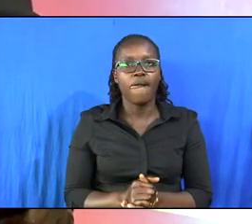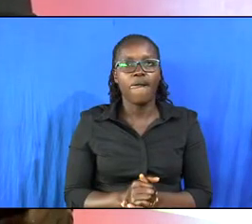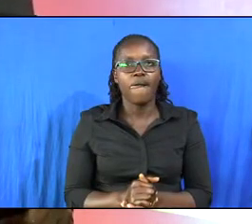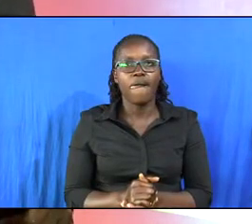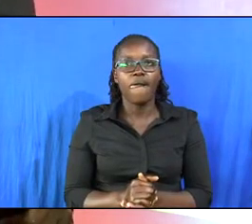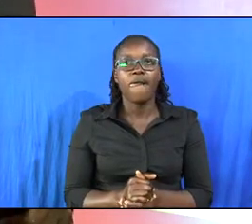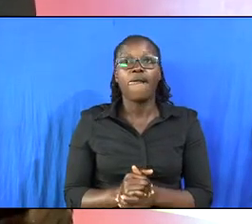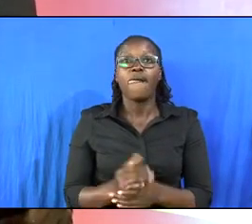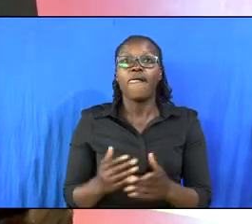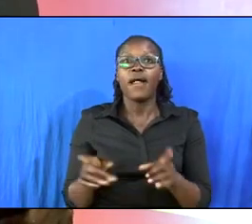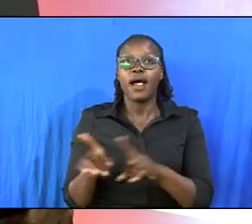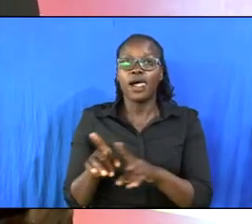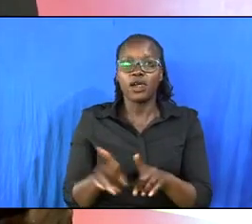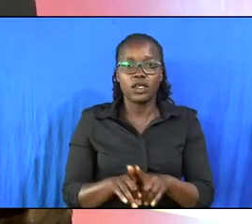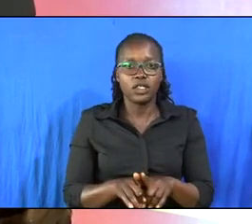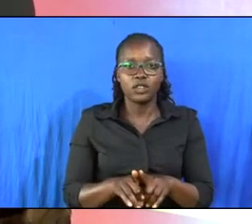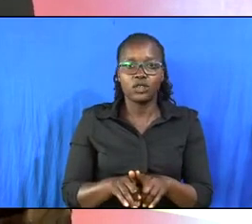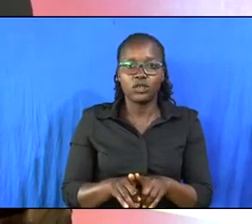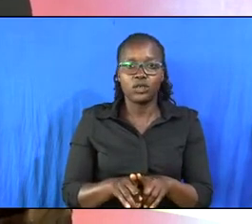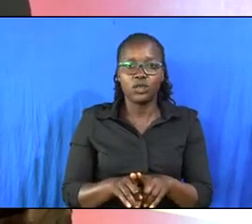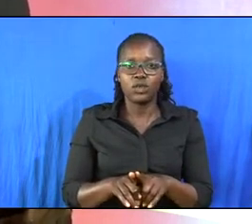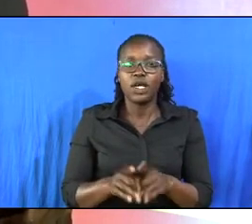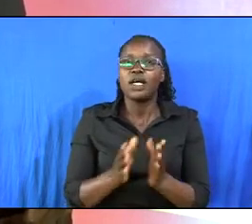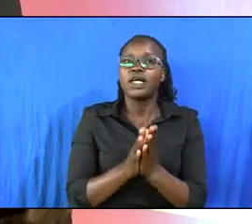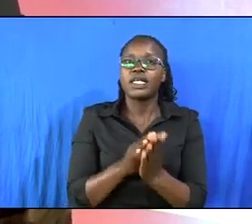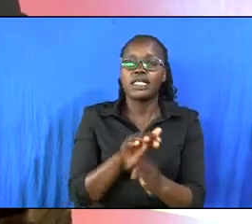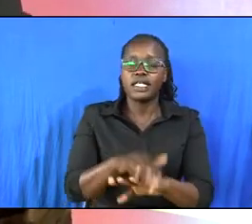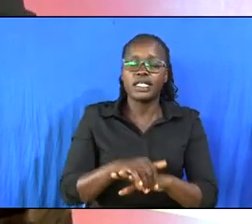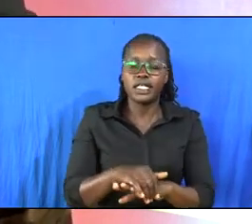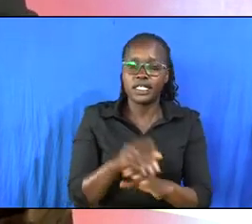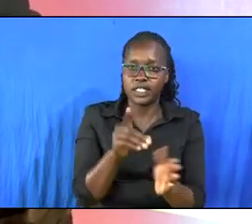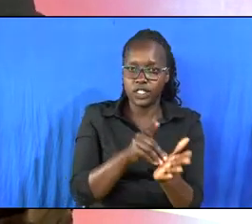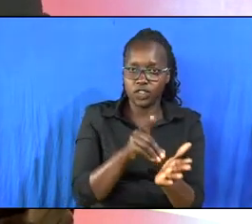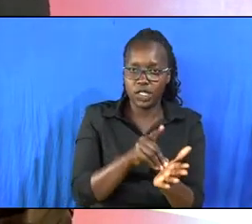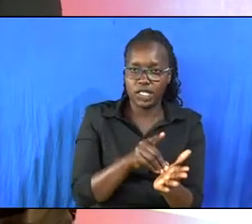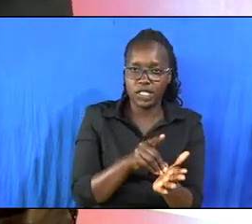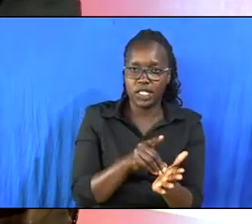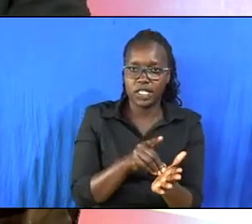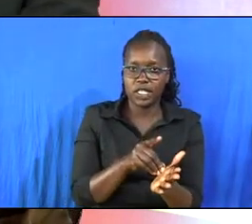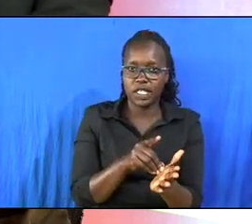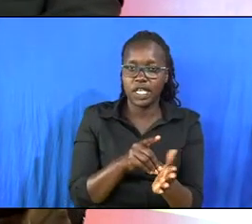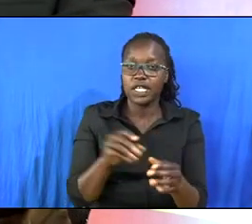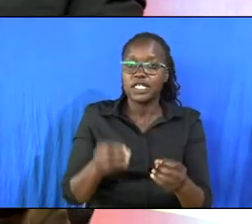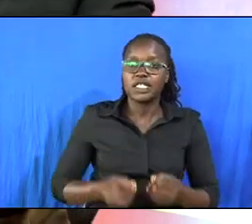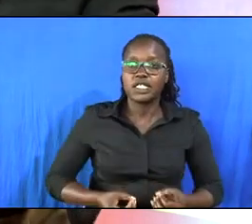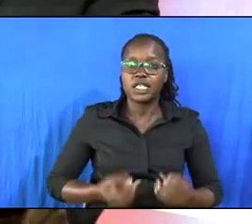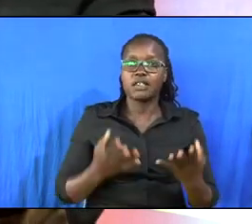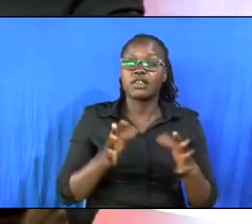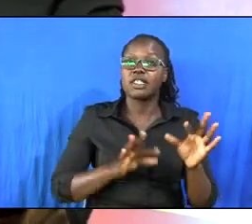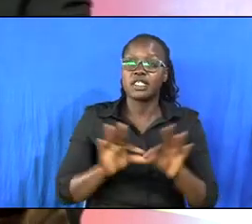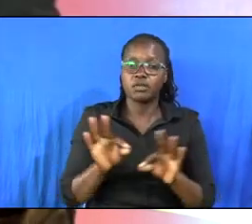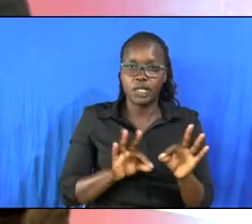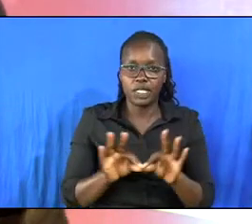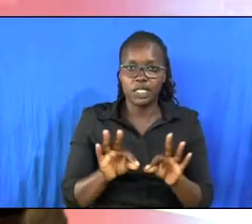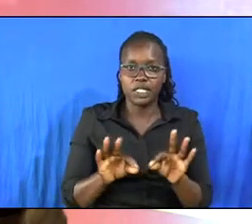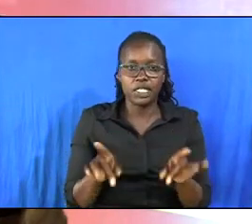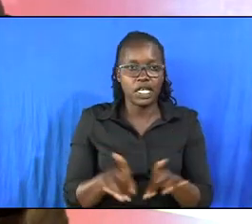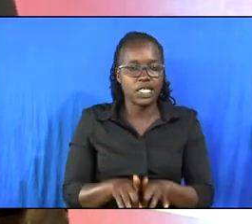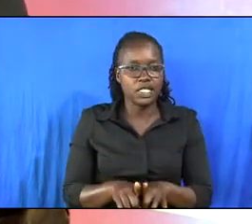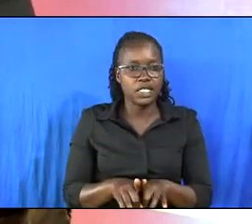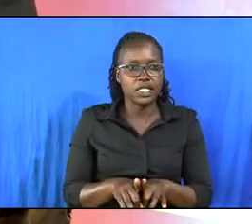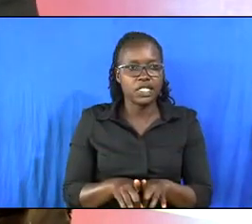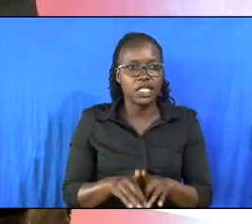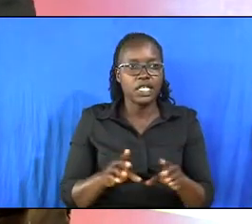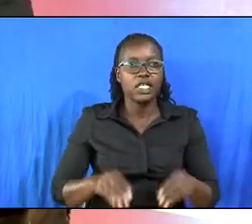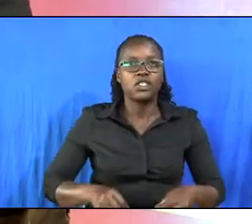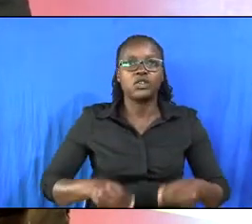according to macmillan english dictionary for advanced learners sacrifice is explained as